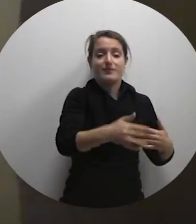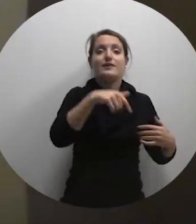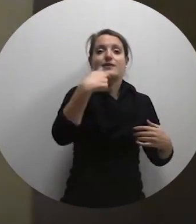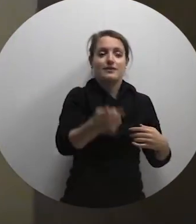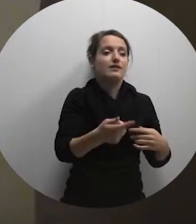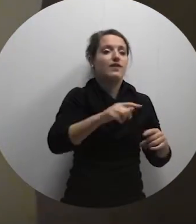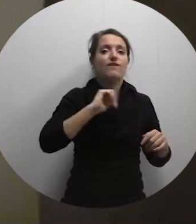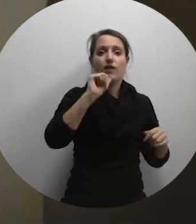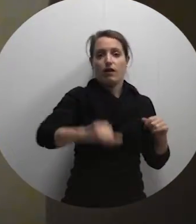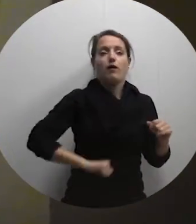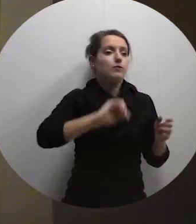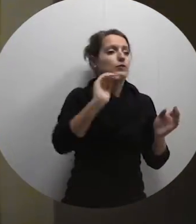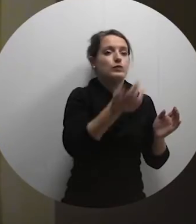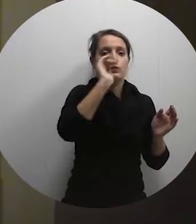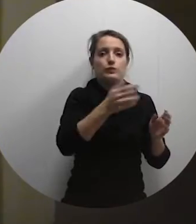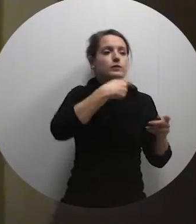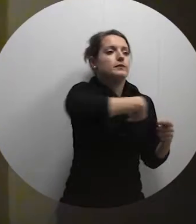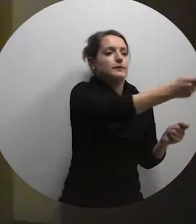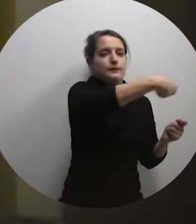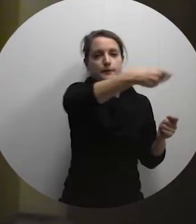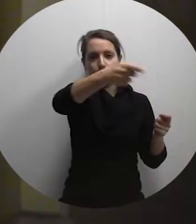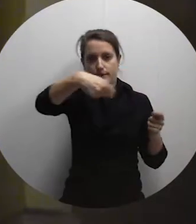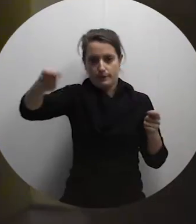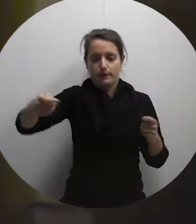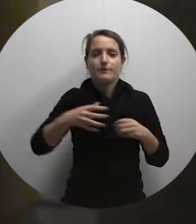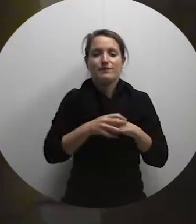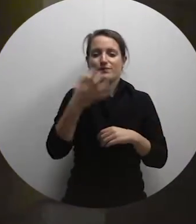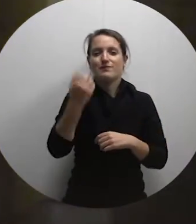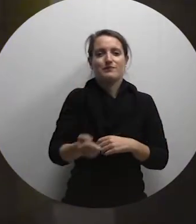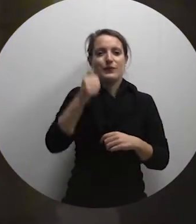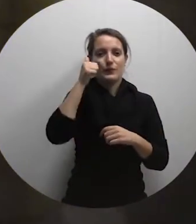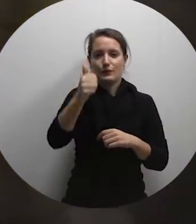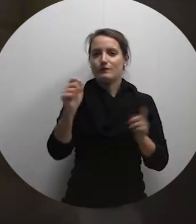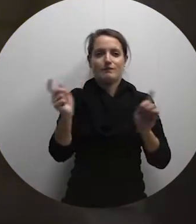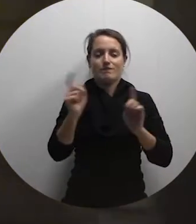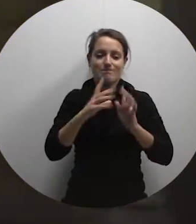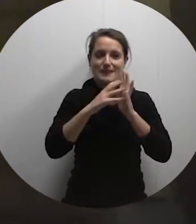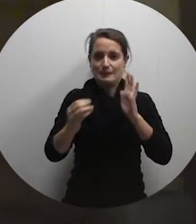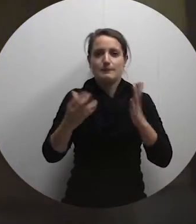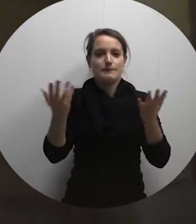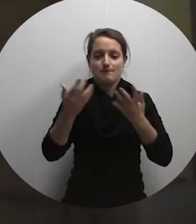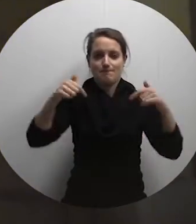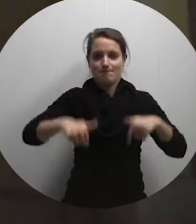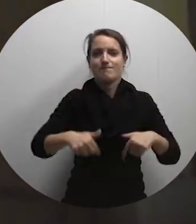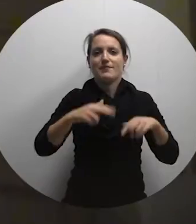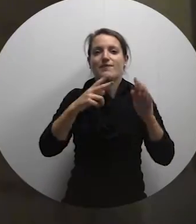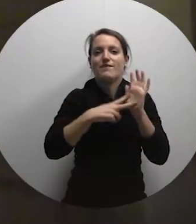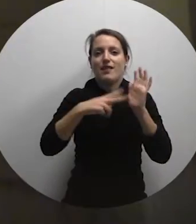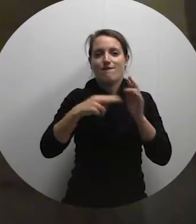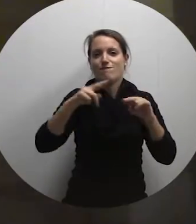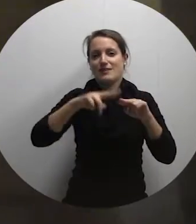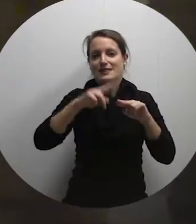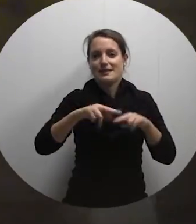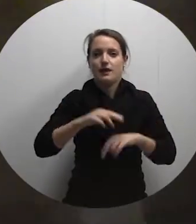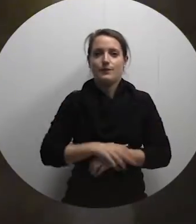distributed to the fields. A fine specimen of a Siena can be found within the outbuildings of Villa Francia.